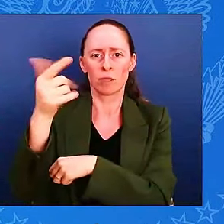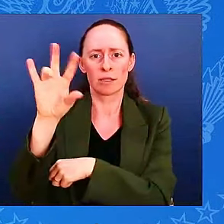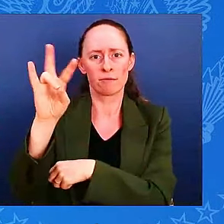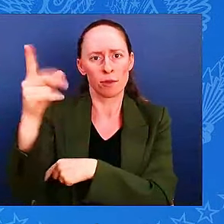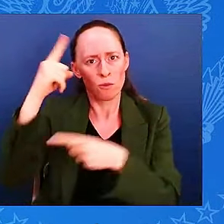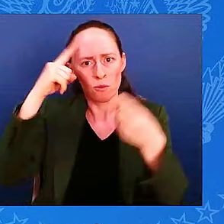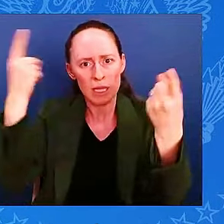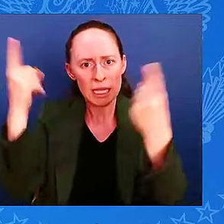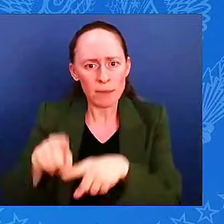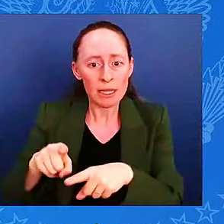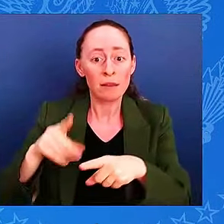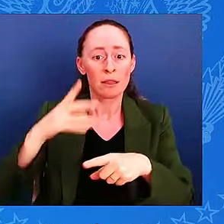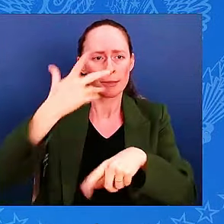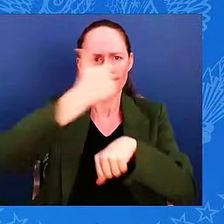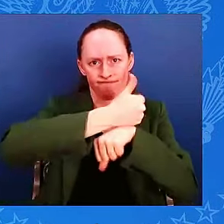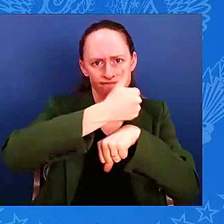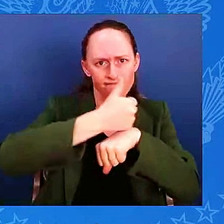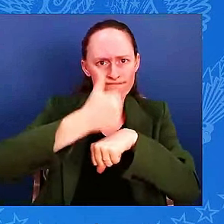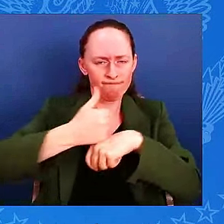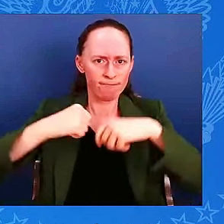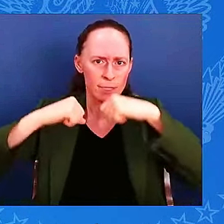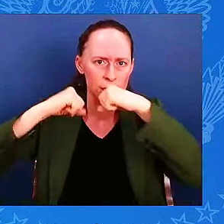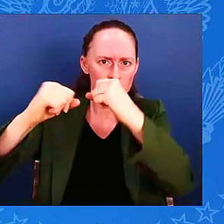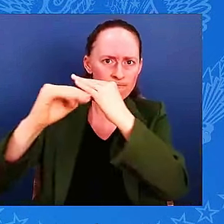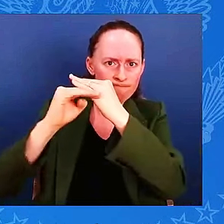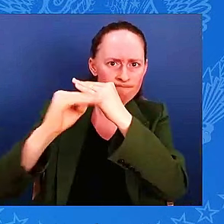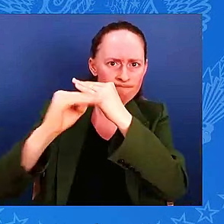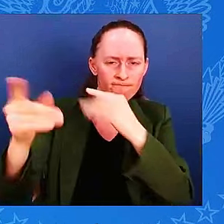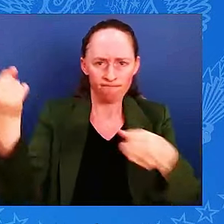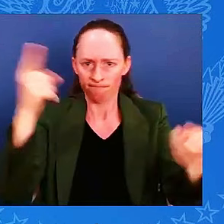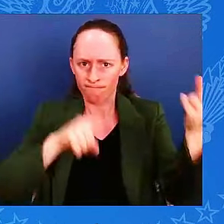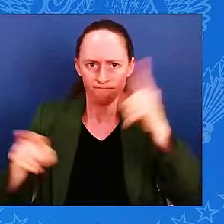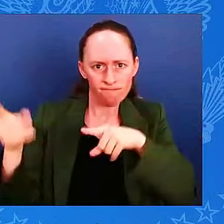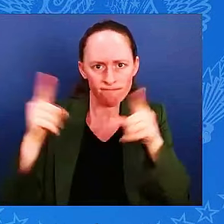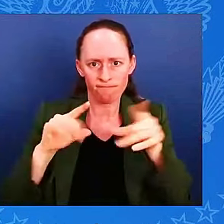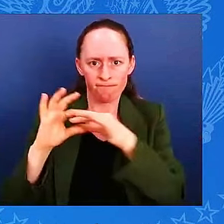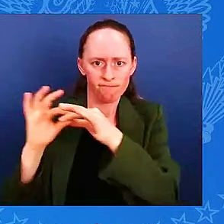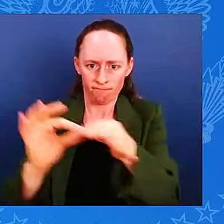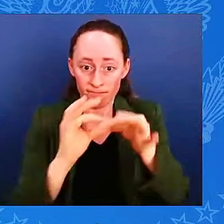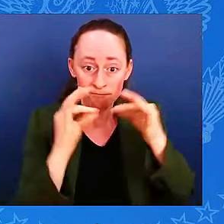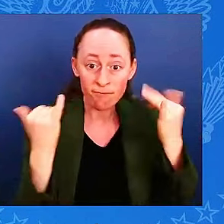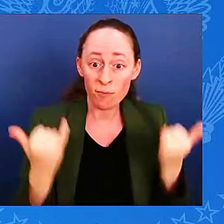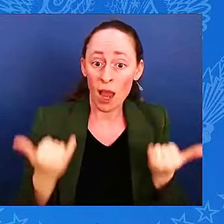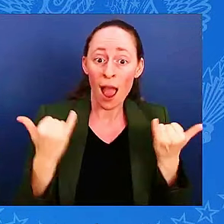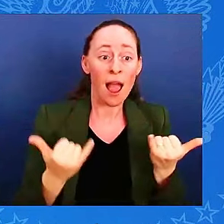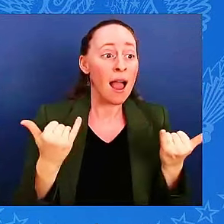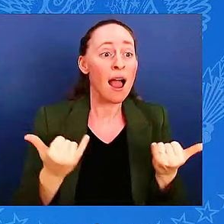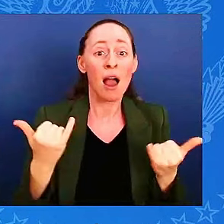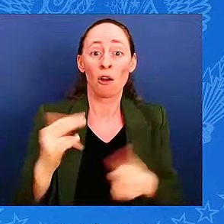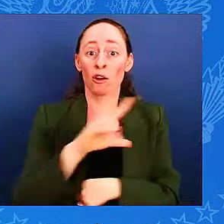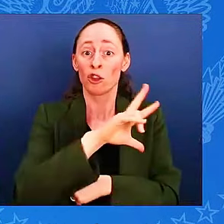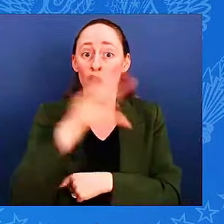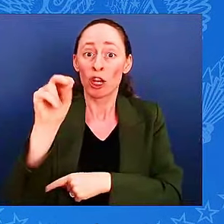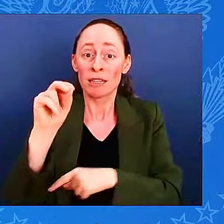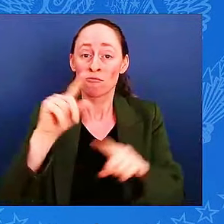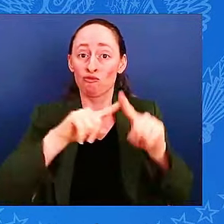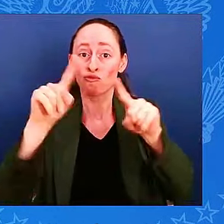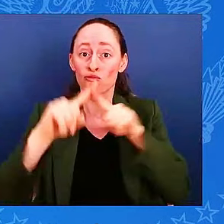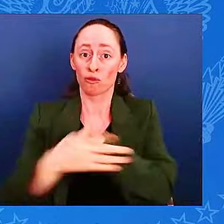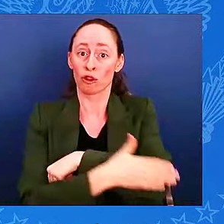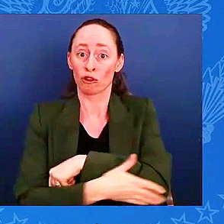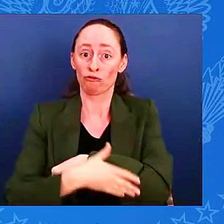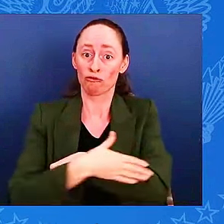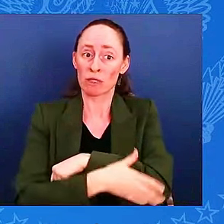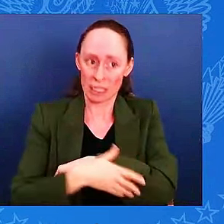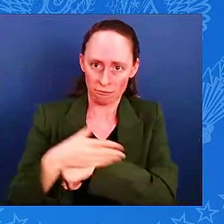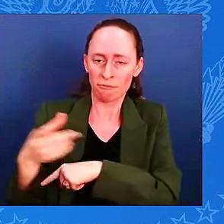than 30 countries and the EU have agreed to the declaration, truly strong declaration focused on